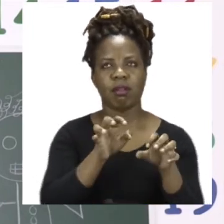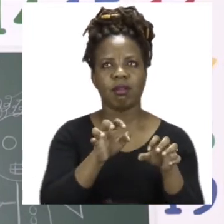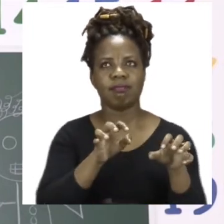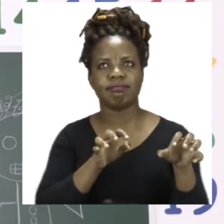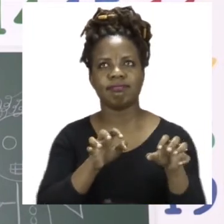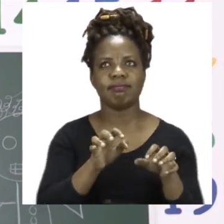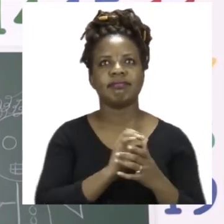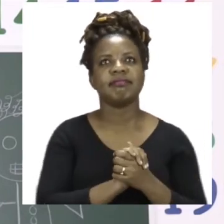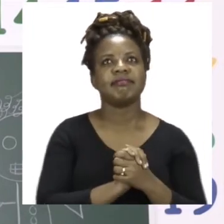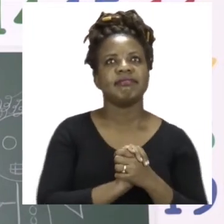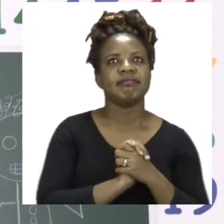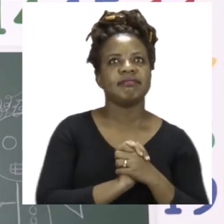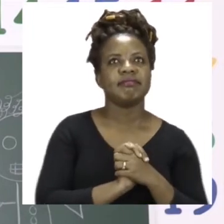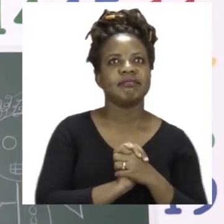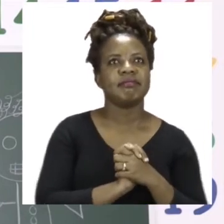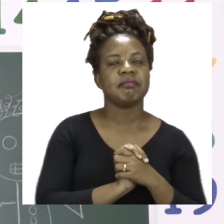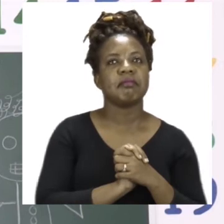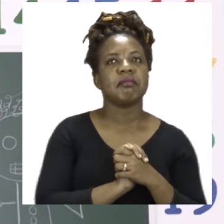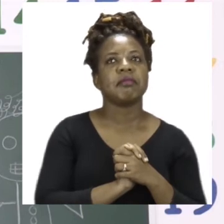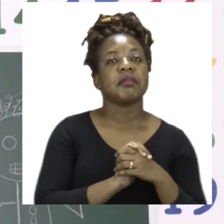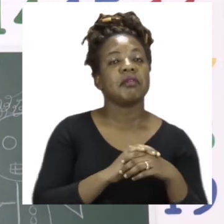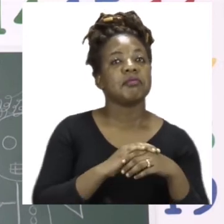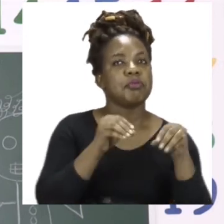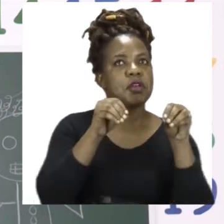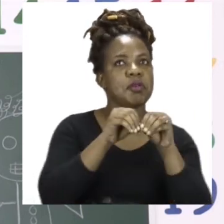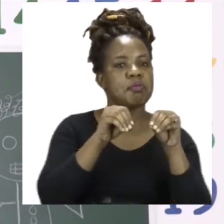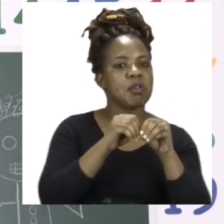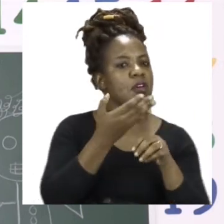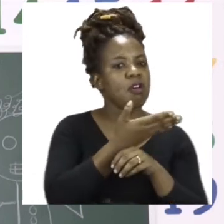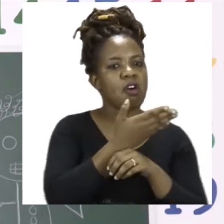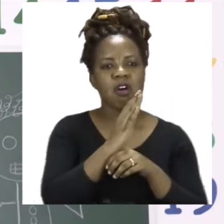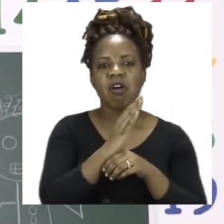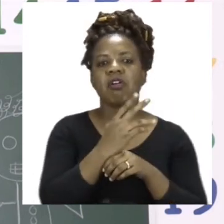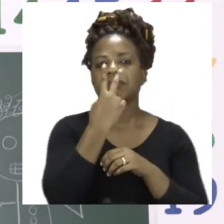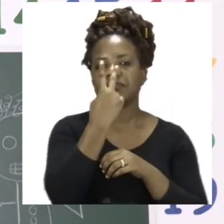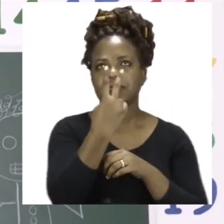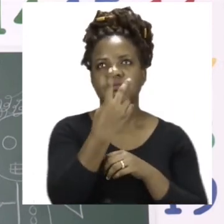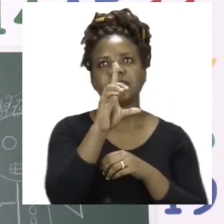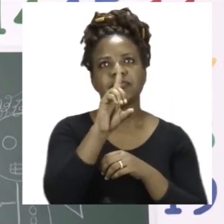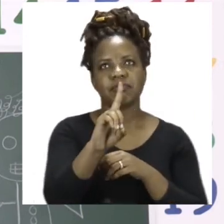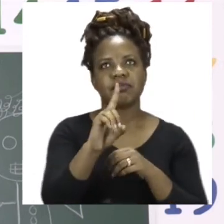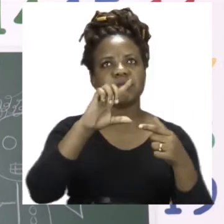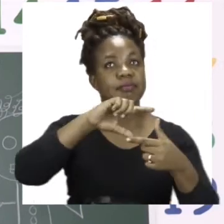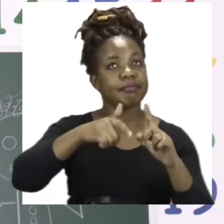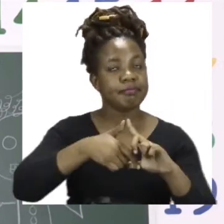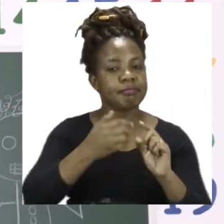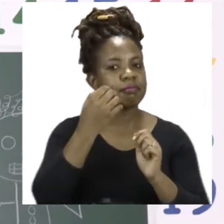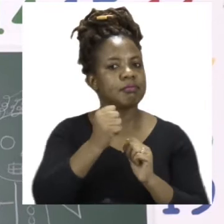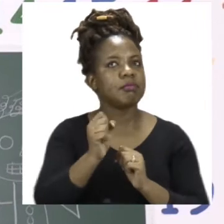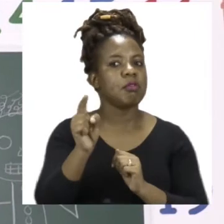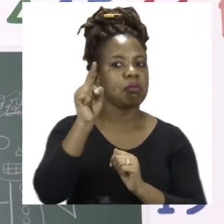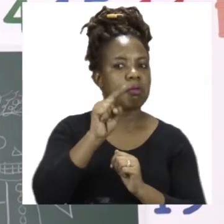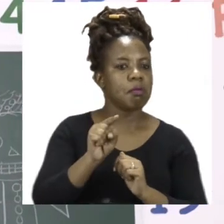made up of all the 3D shapes, 2D shapes that we have. I have my circles. And then